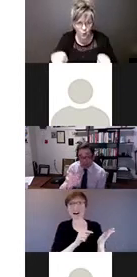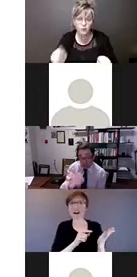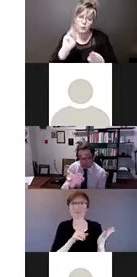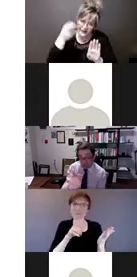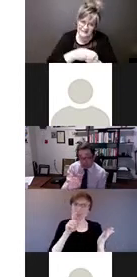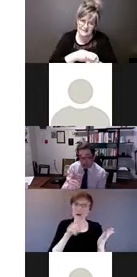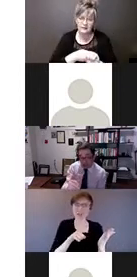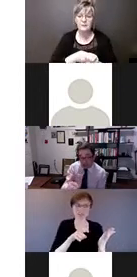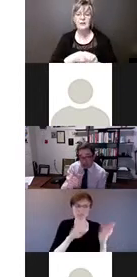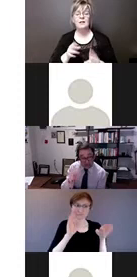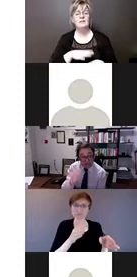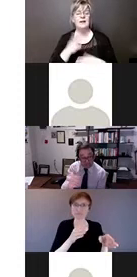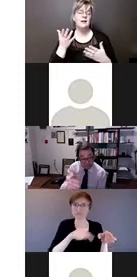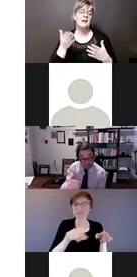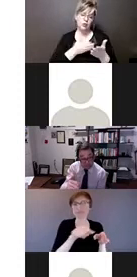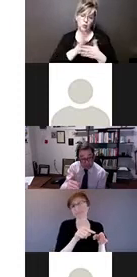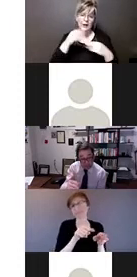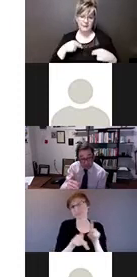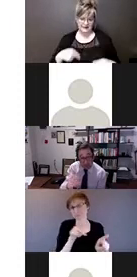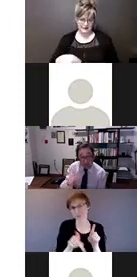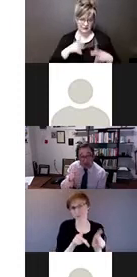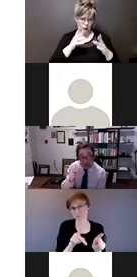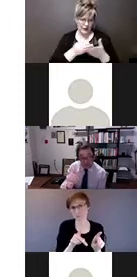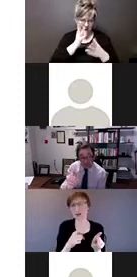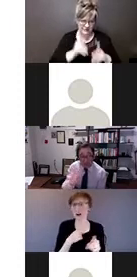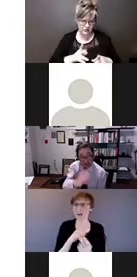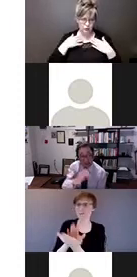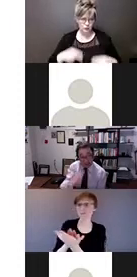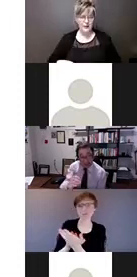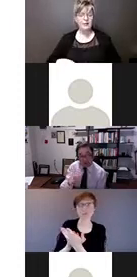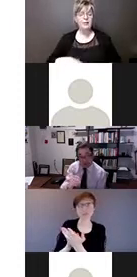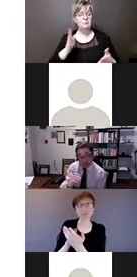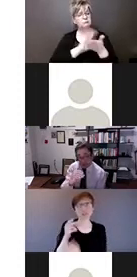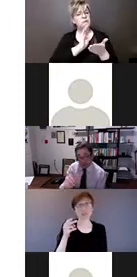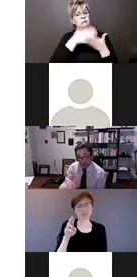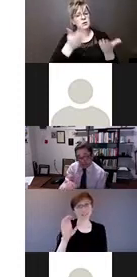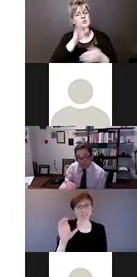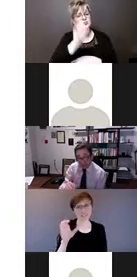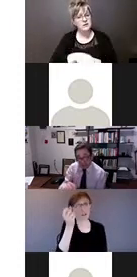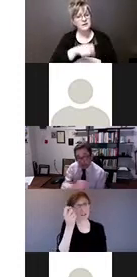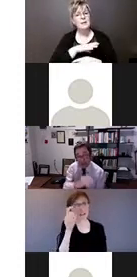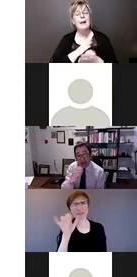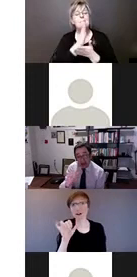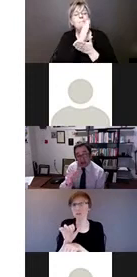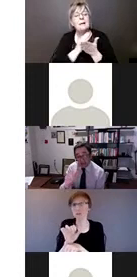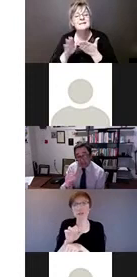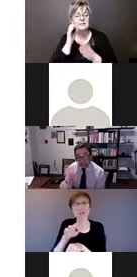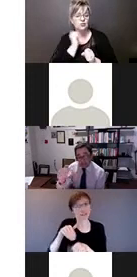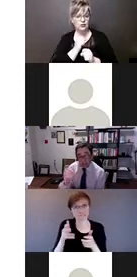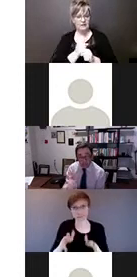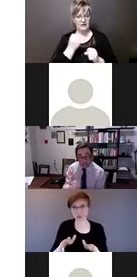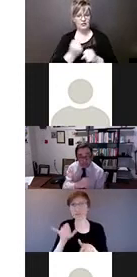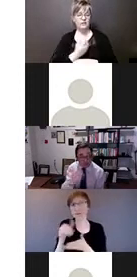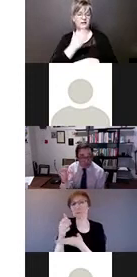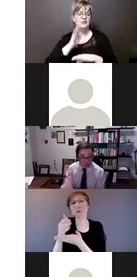commend the Human Rights Commission and I support their work, I will say that it's only part of the work around domestic monitoring. And I look forward